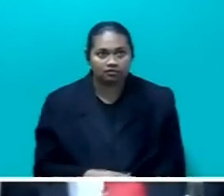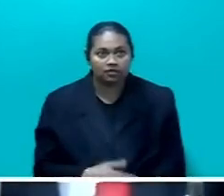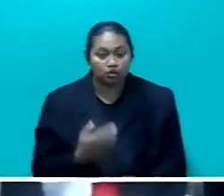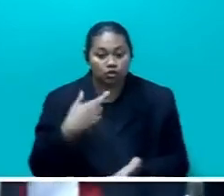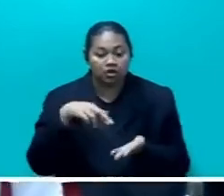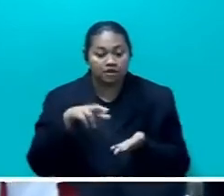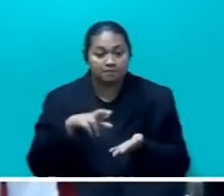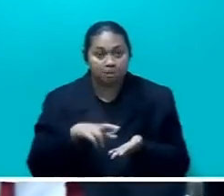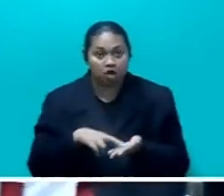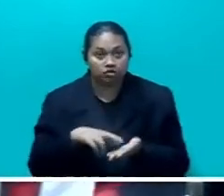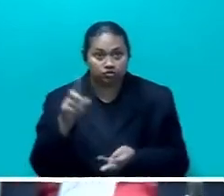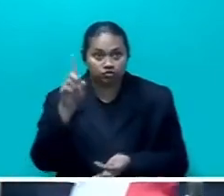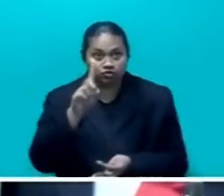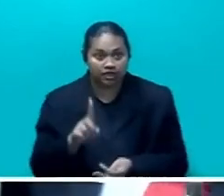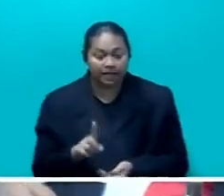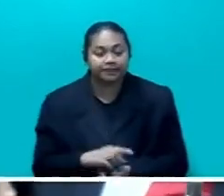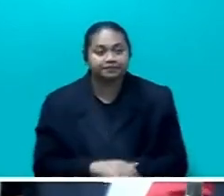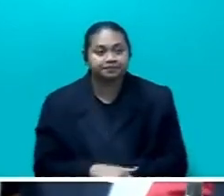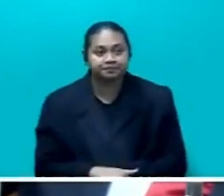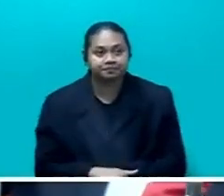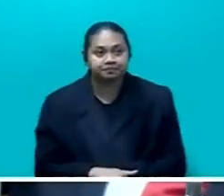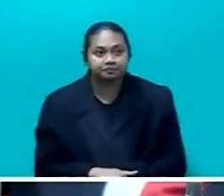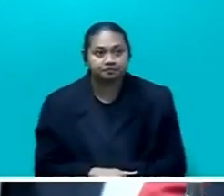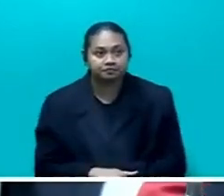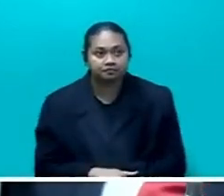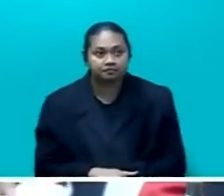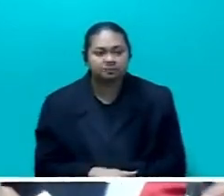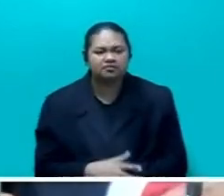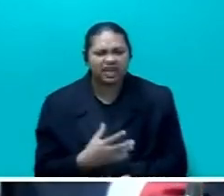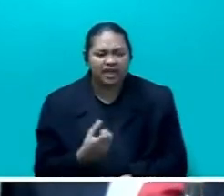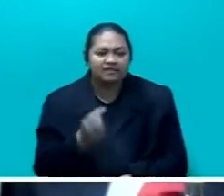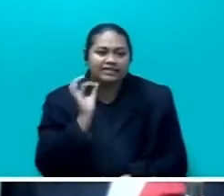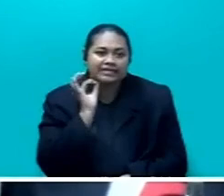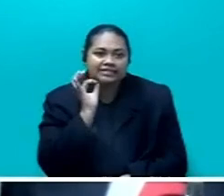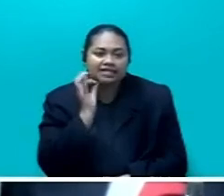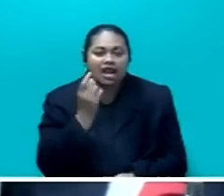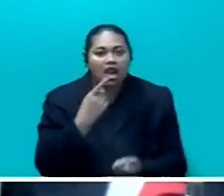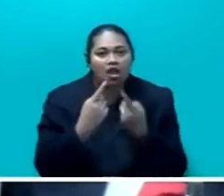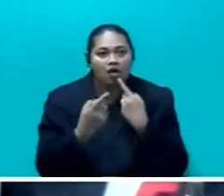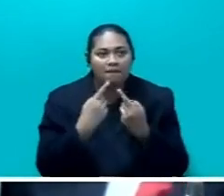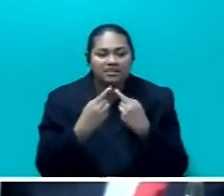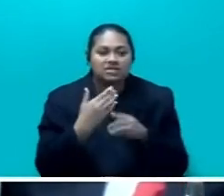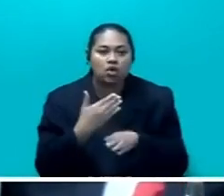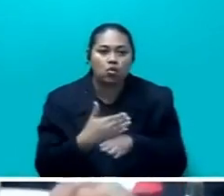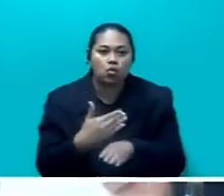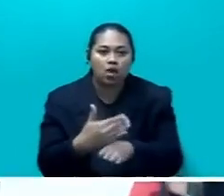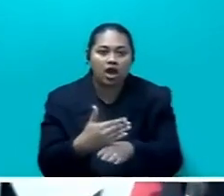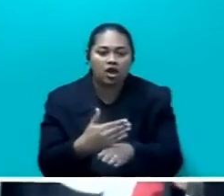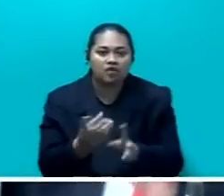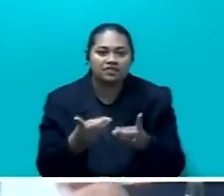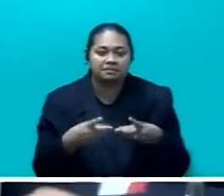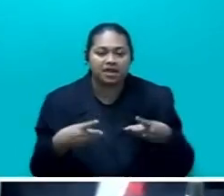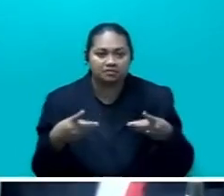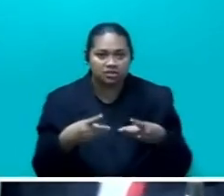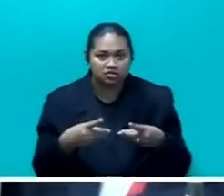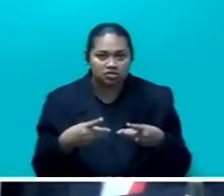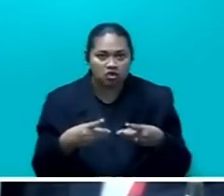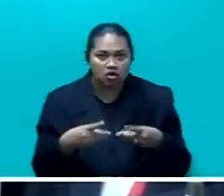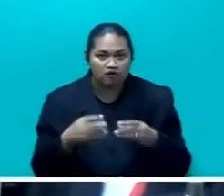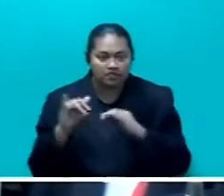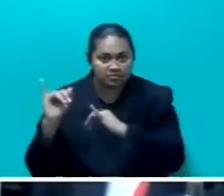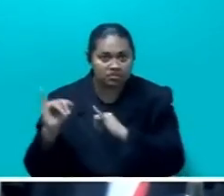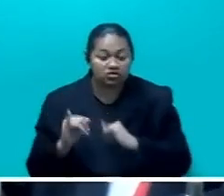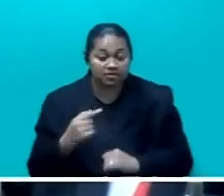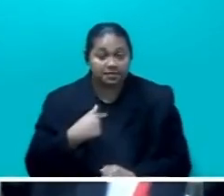before the House today has very little comments about the functions of the Department of Immigration. I